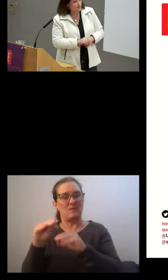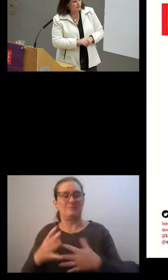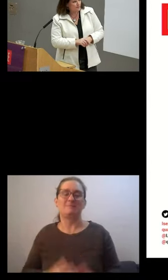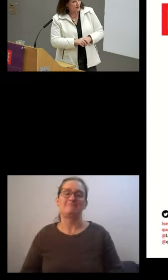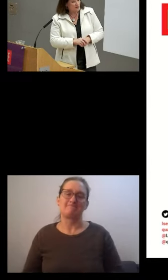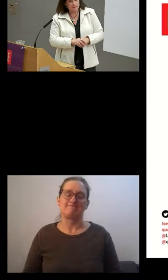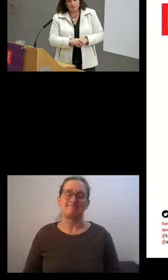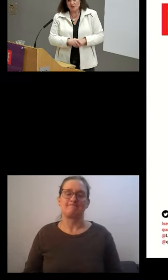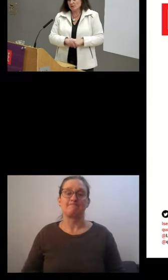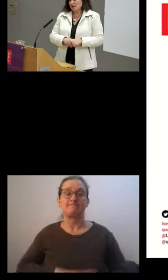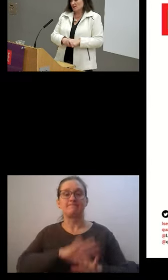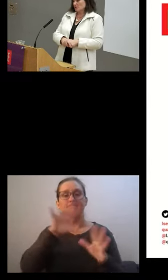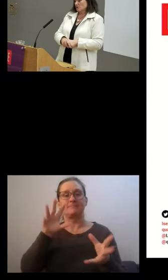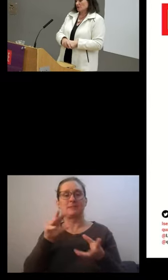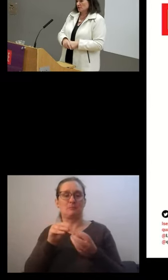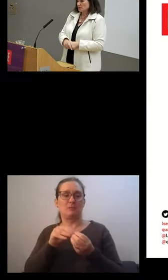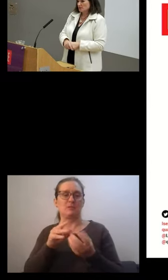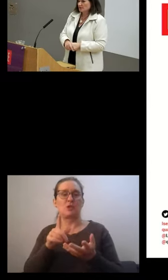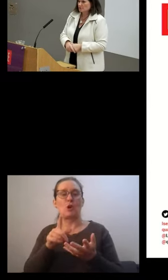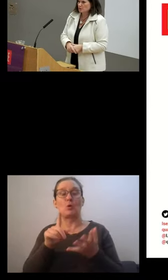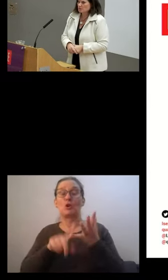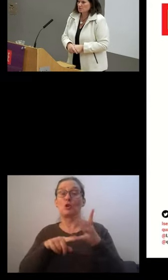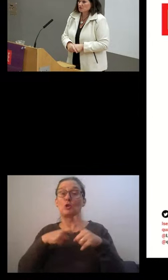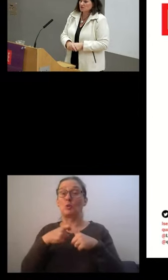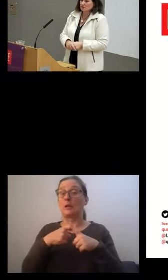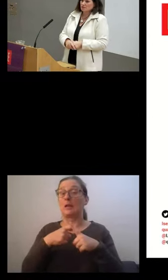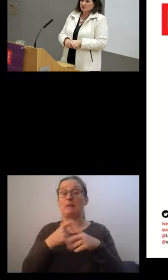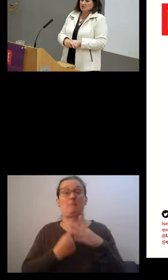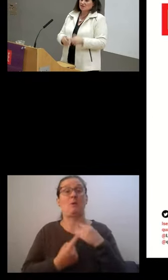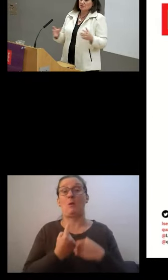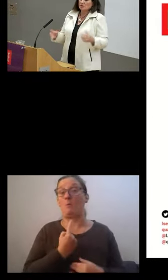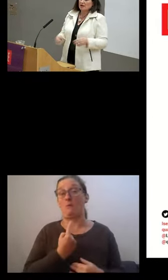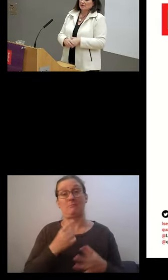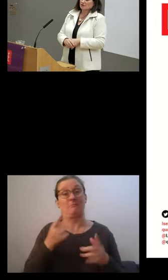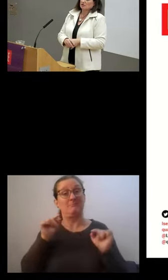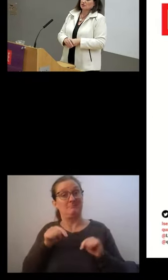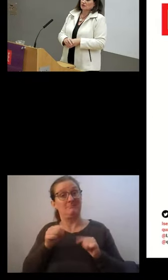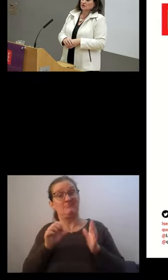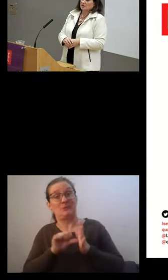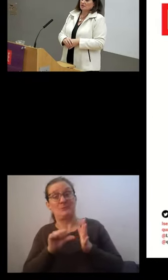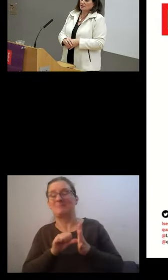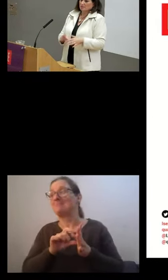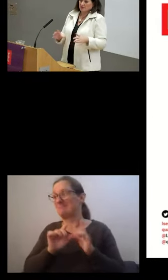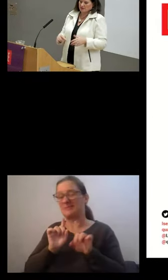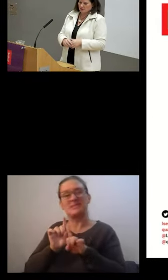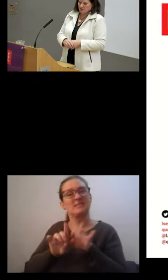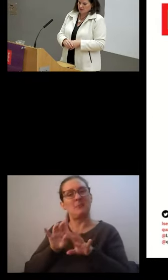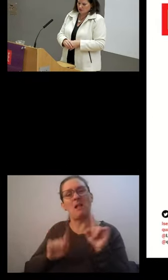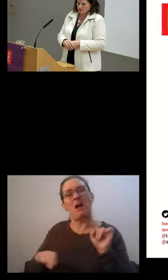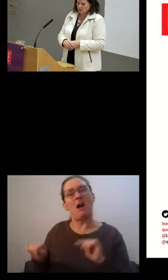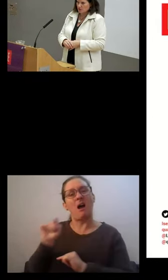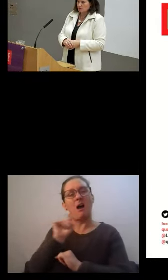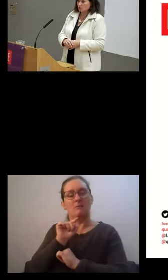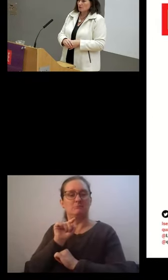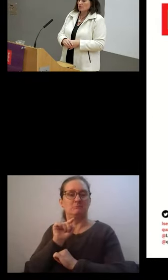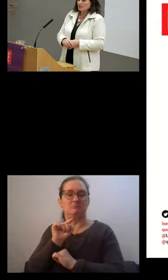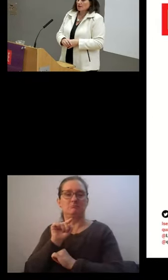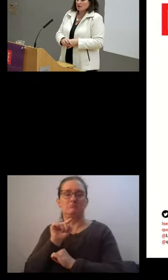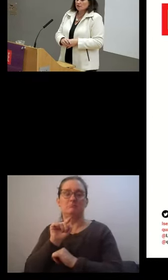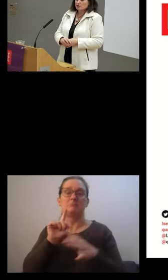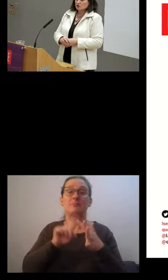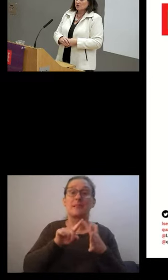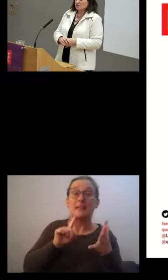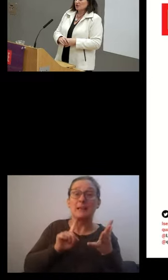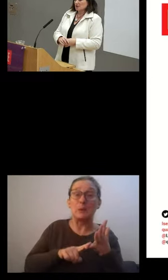the summary, the UK is not alone with these problems. We see similar patterns across the EU overall.